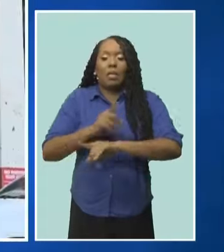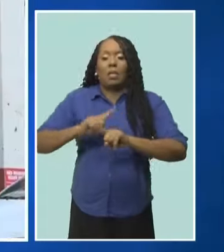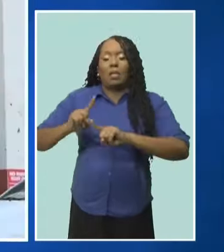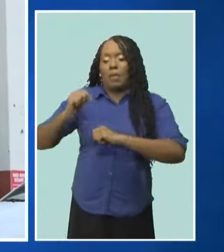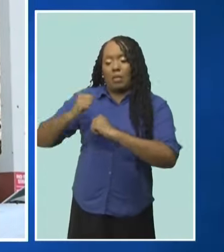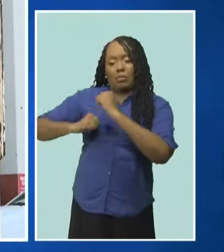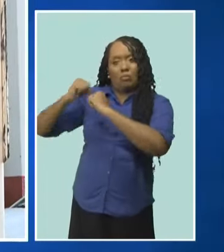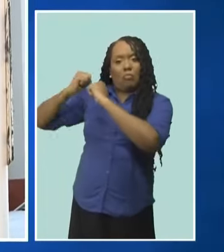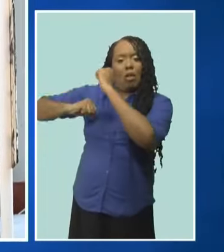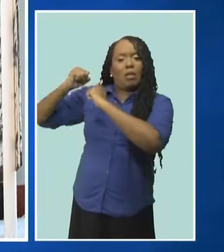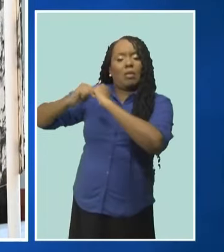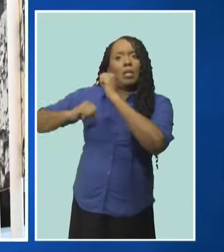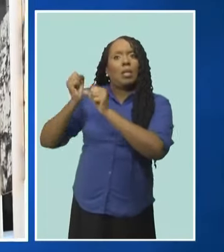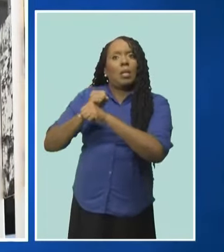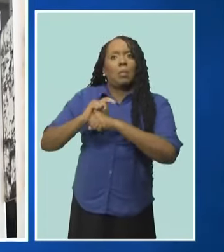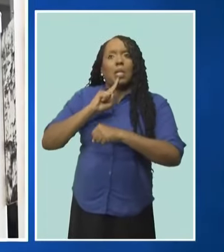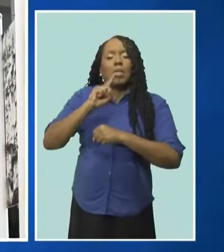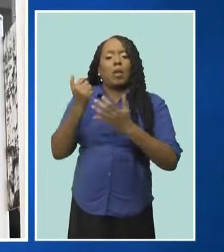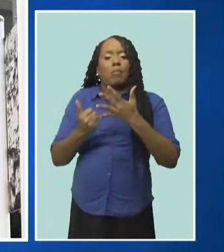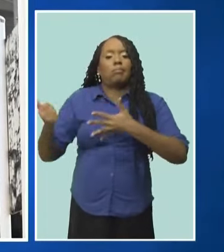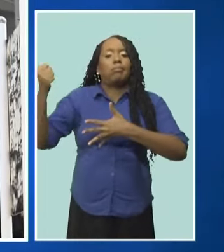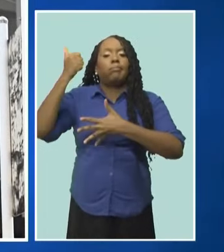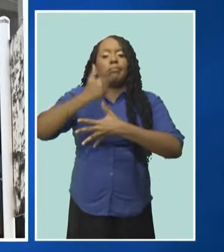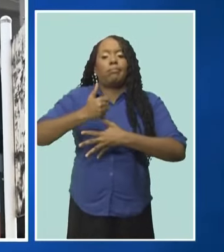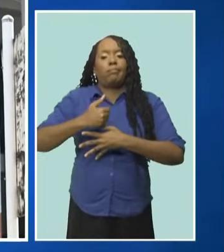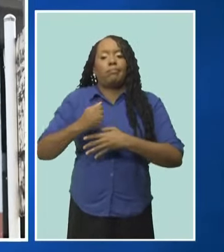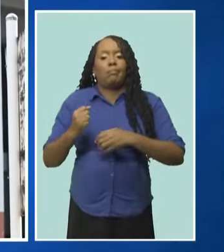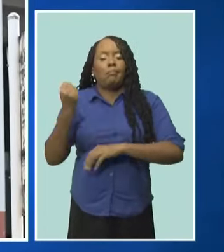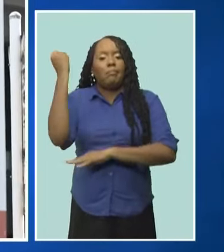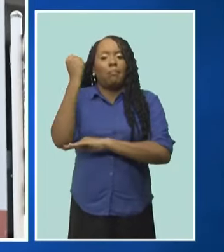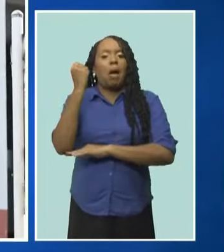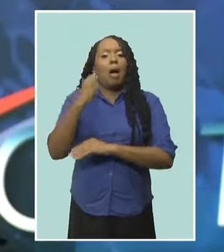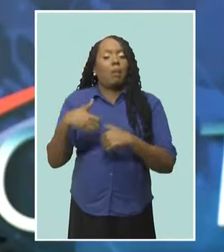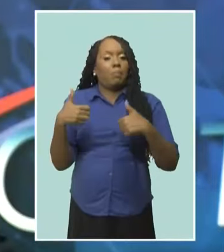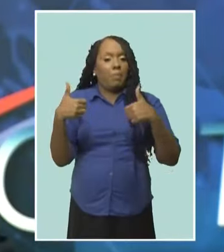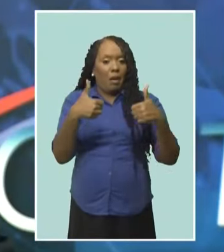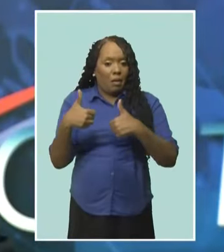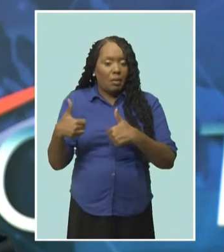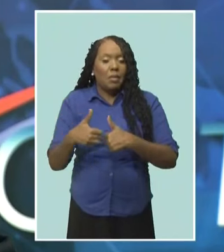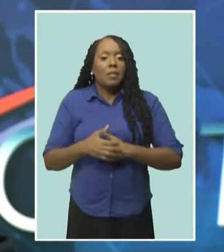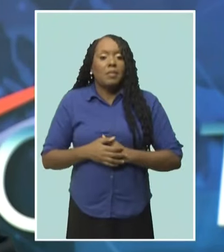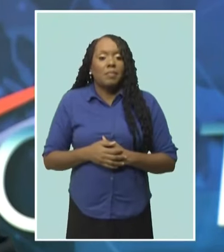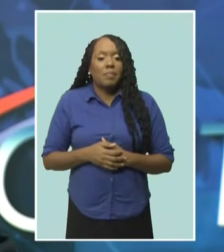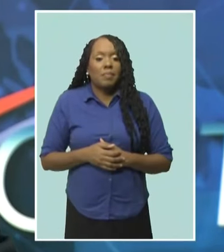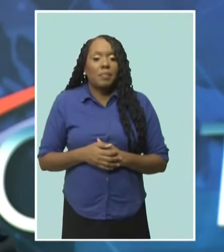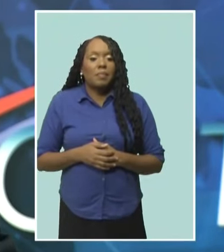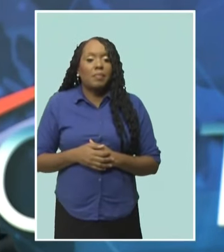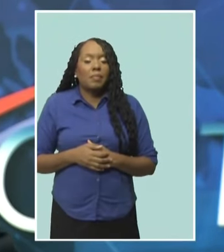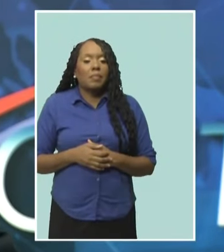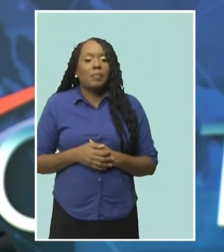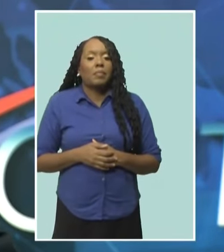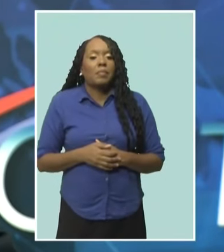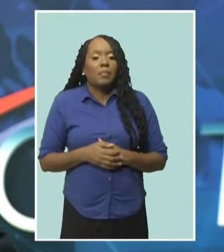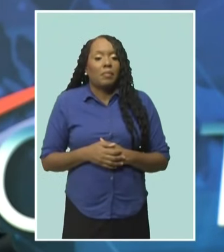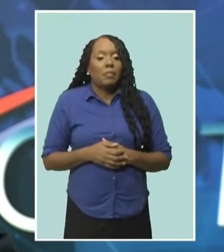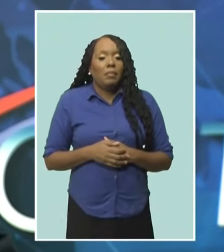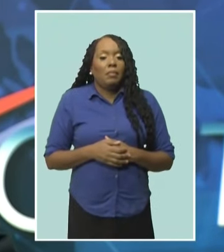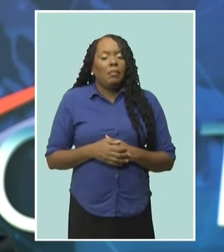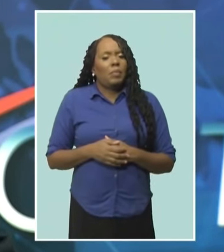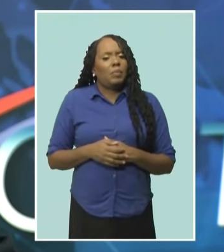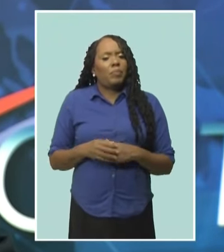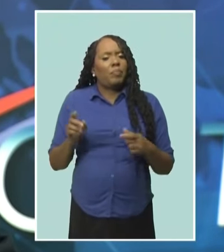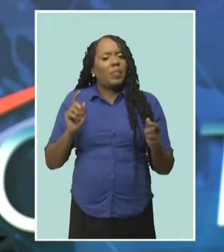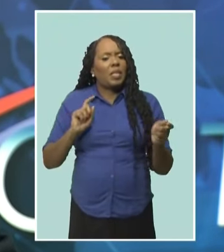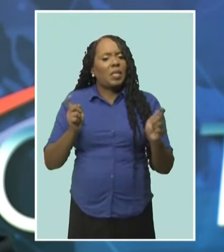the highest standard. Crystal Hoyt, CBC News. Well, earlier we were told about changes coming to the